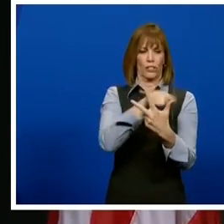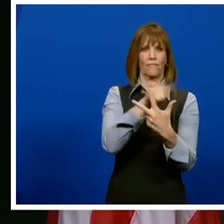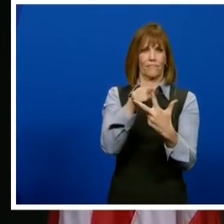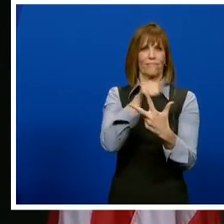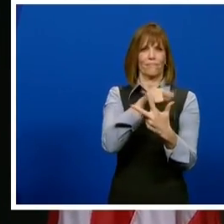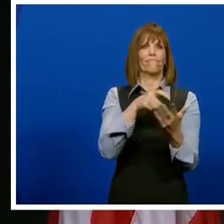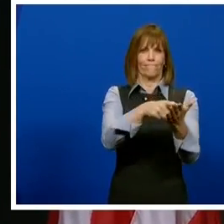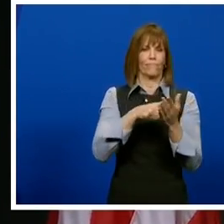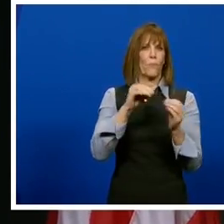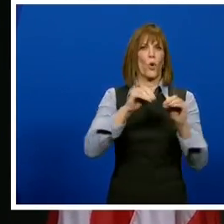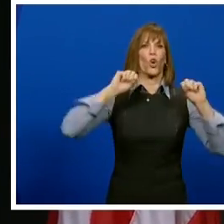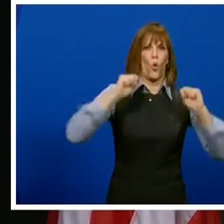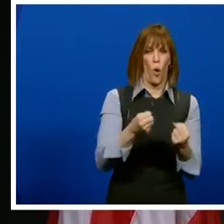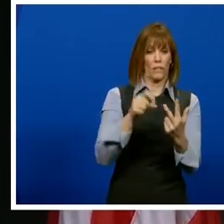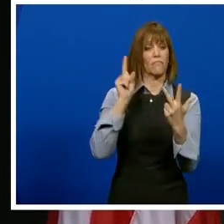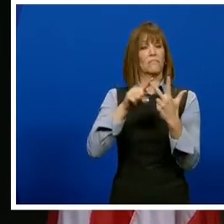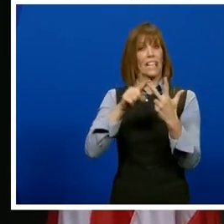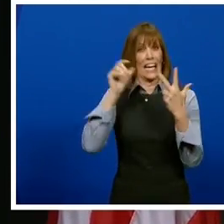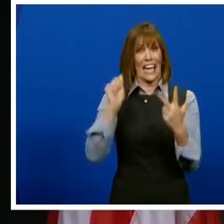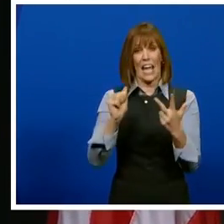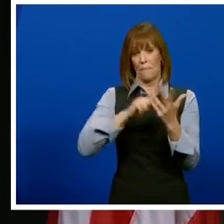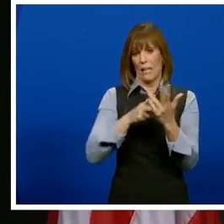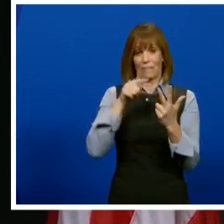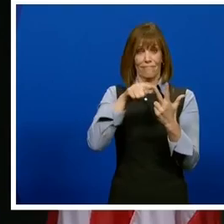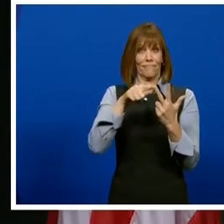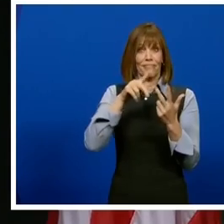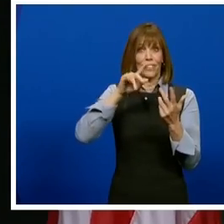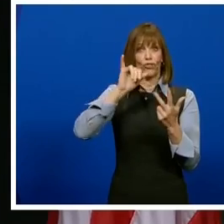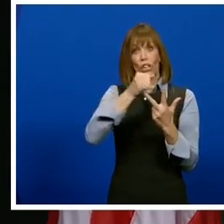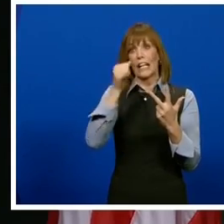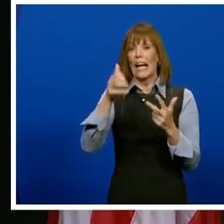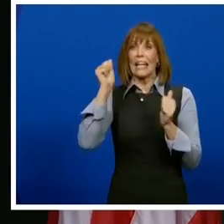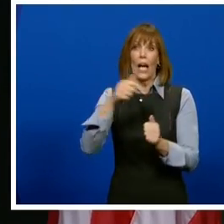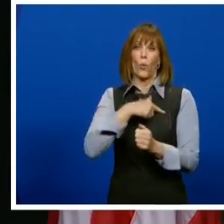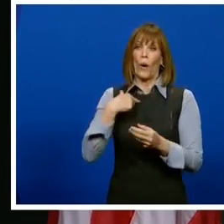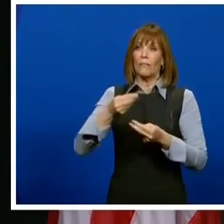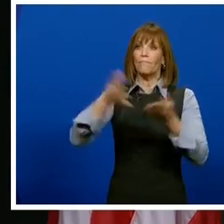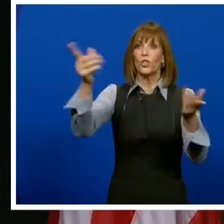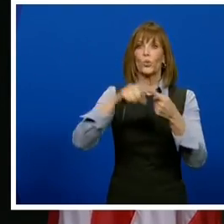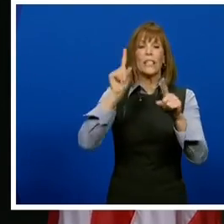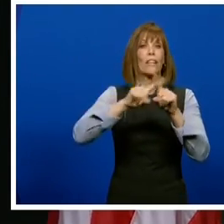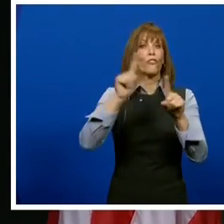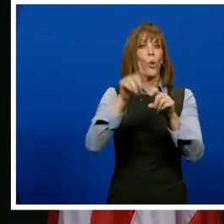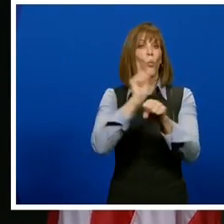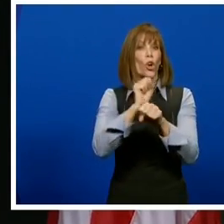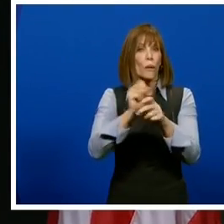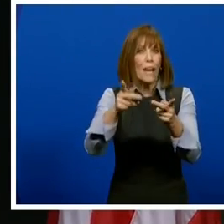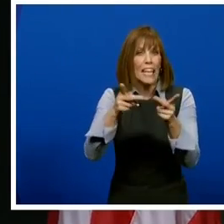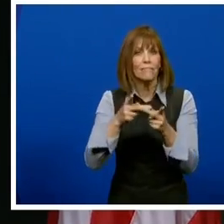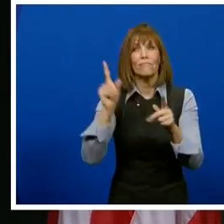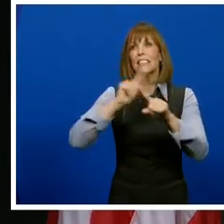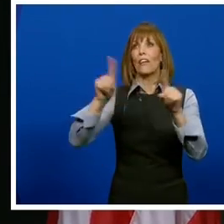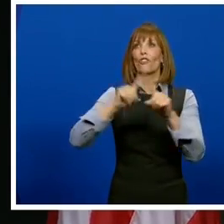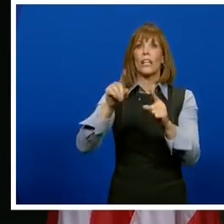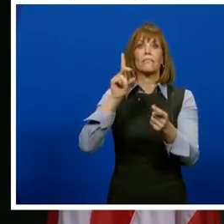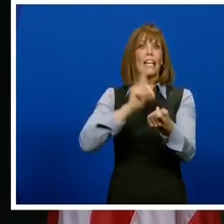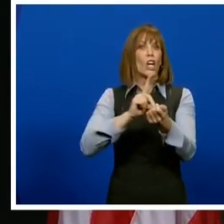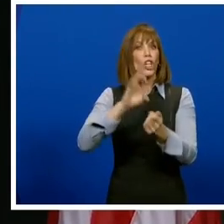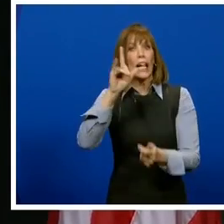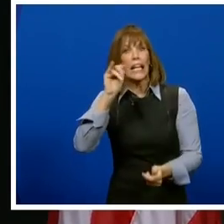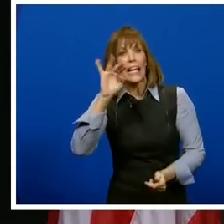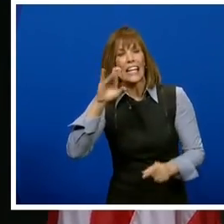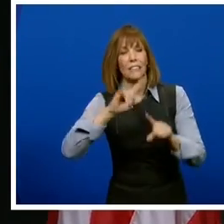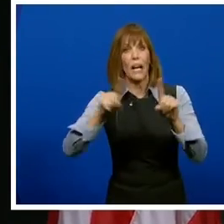to be used in a variety of settings, like workplaces, mass vaccination clinics, and, of course, rural communities. But unfortunately,